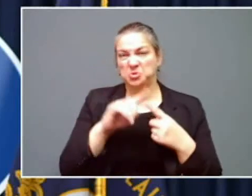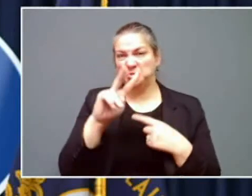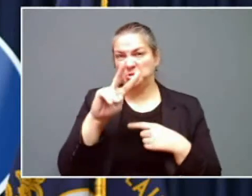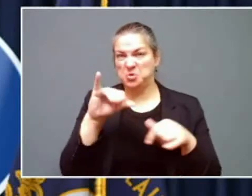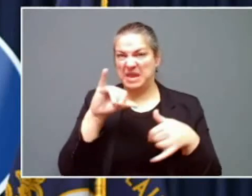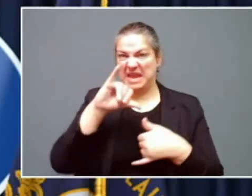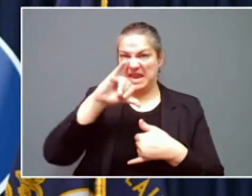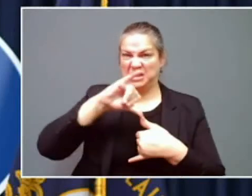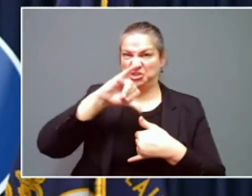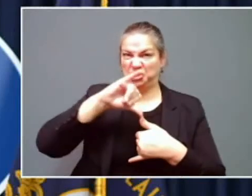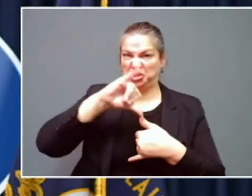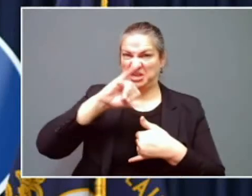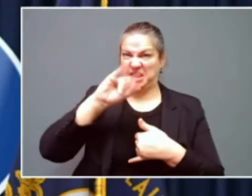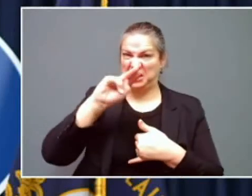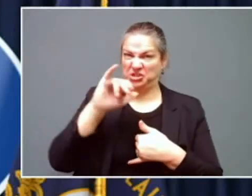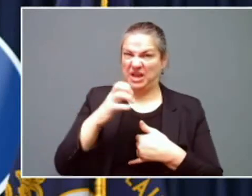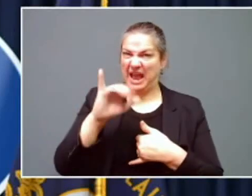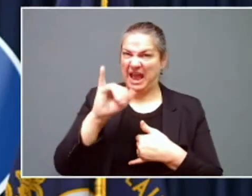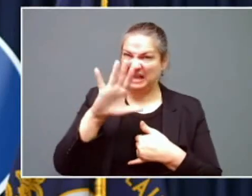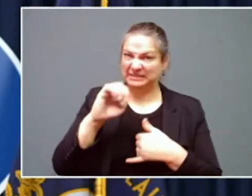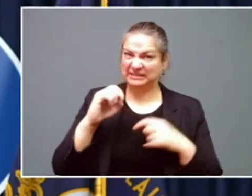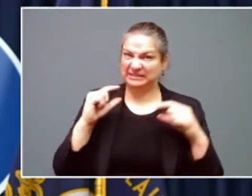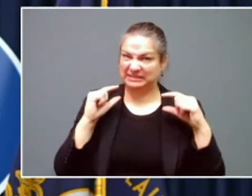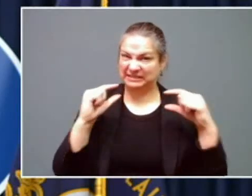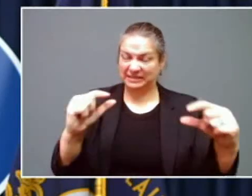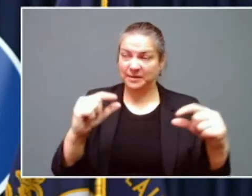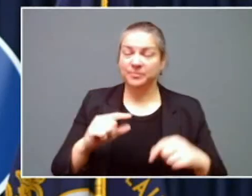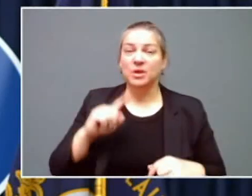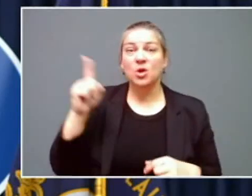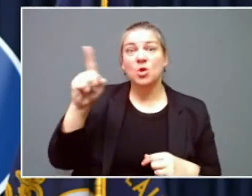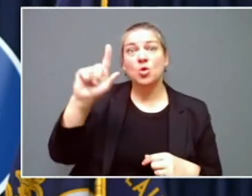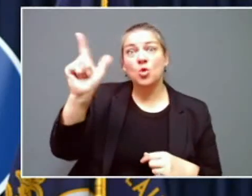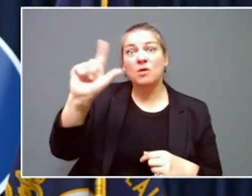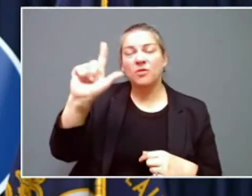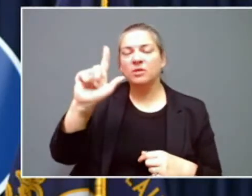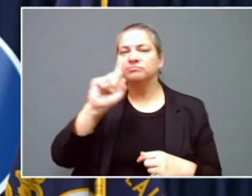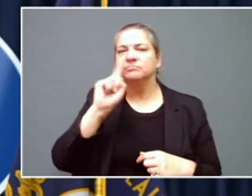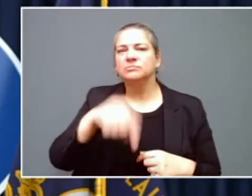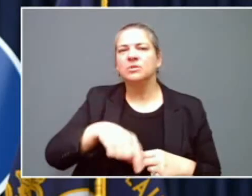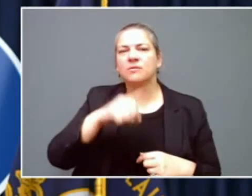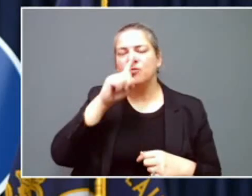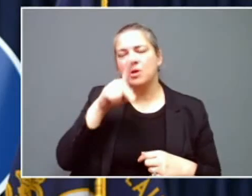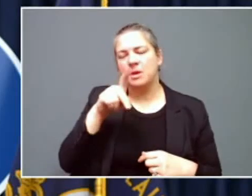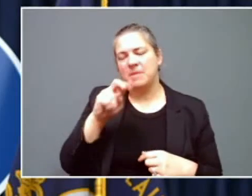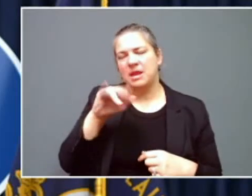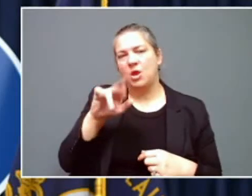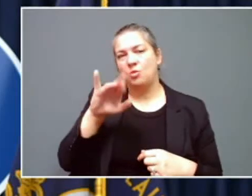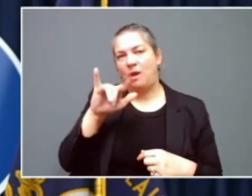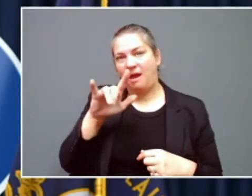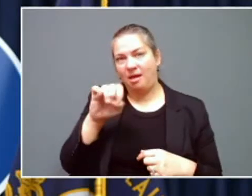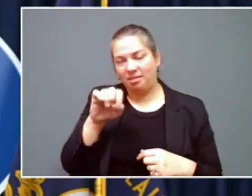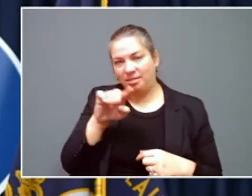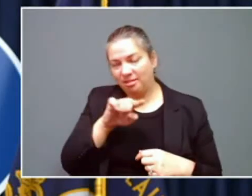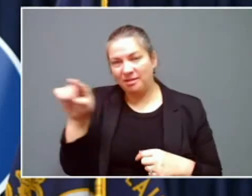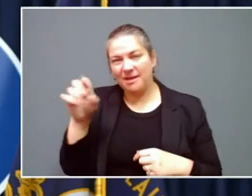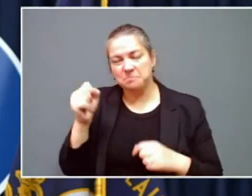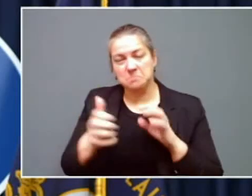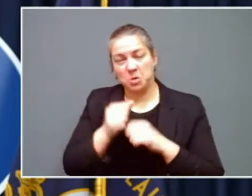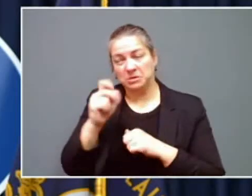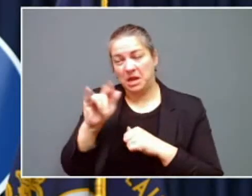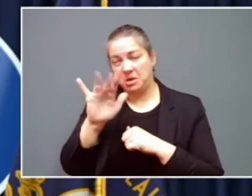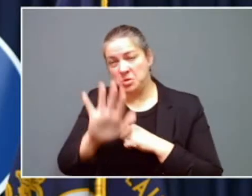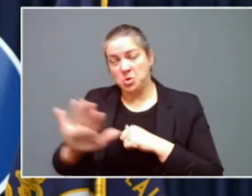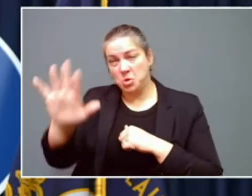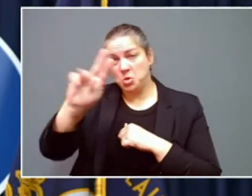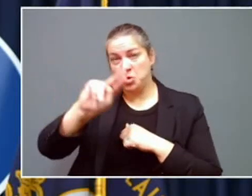Service at Louisville has issued an ice storm warning for the Jackson Purchase and Penny Rile regions and most of the rest of Kentucky north of